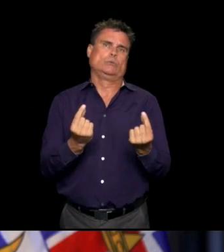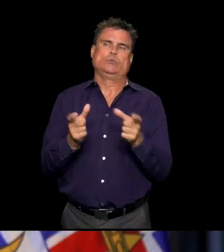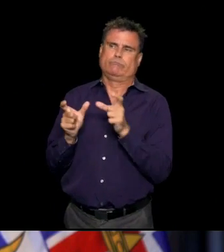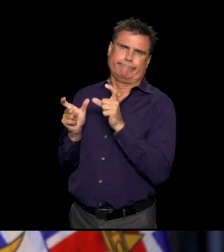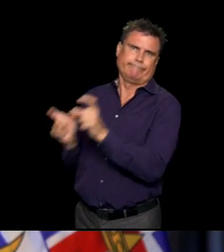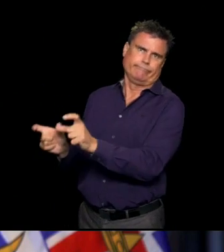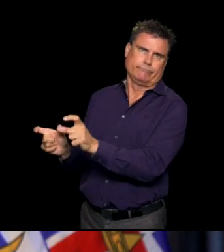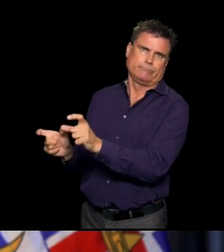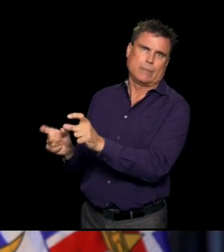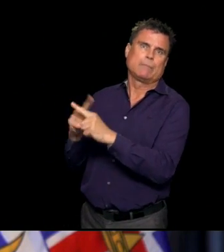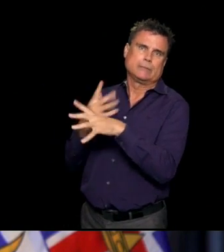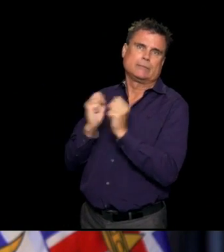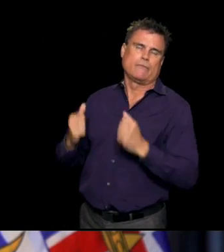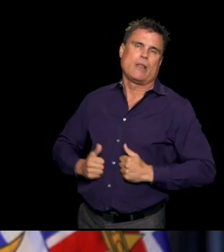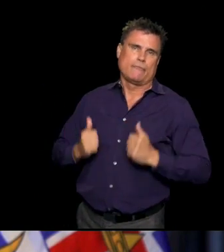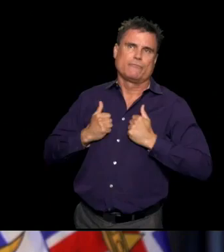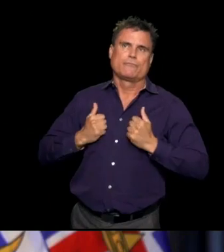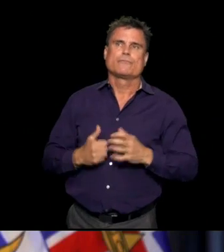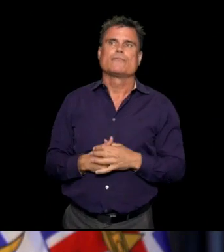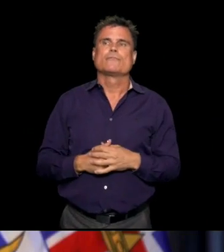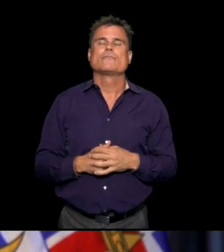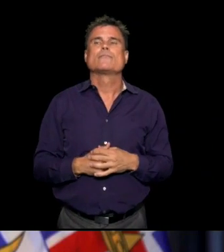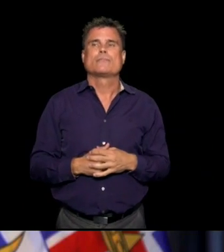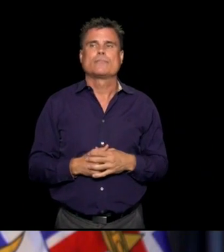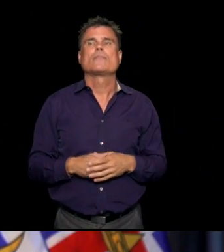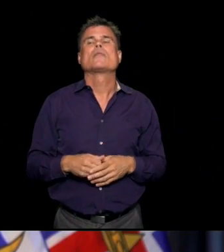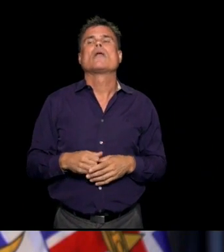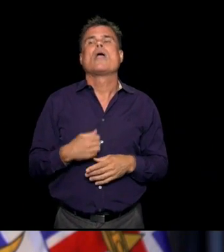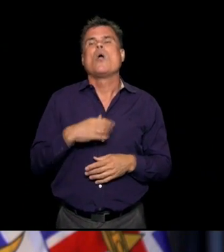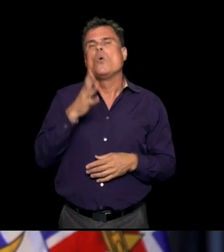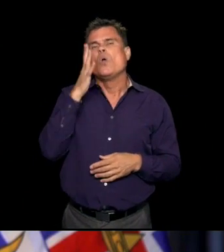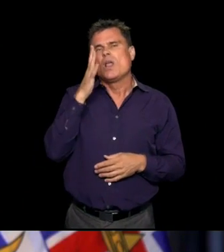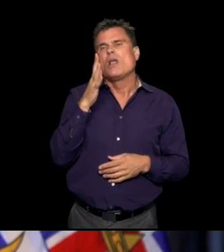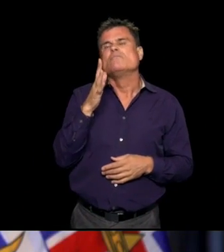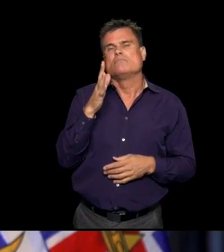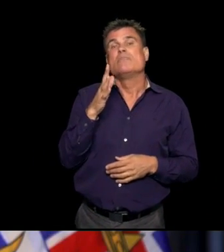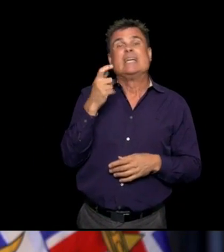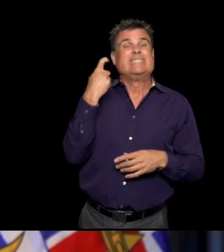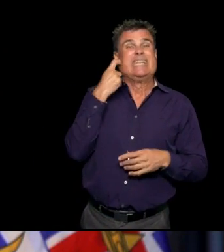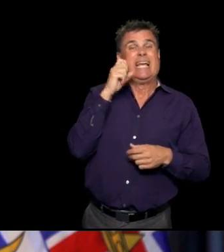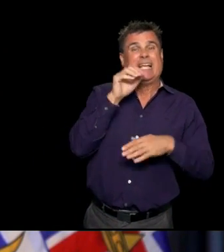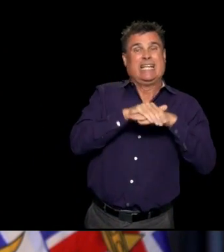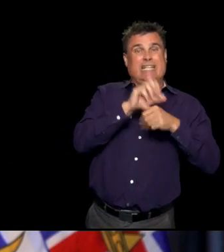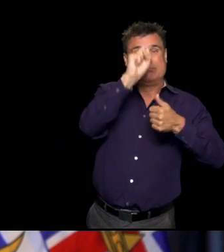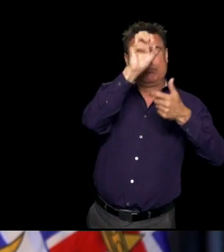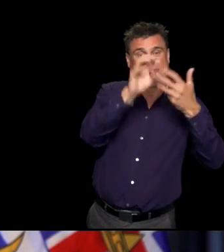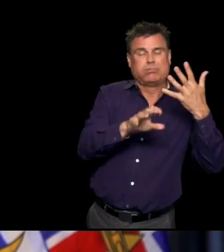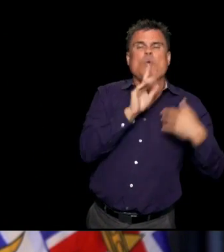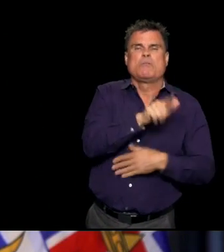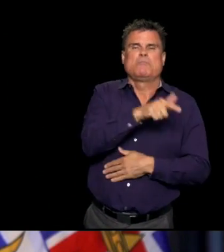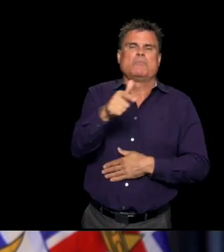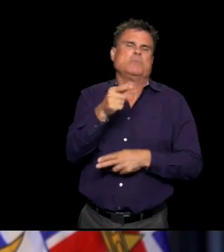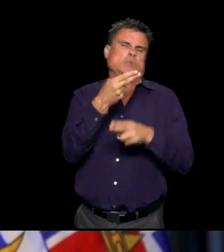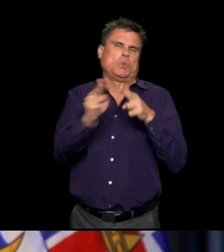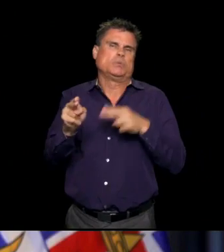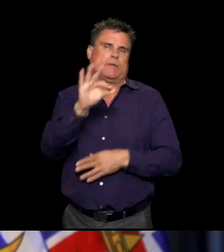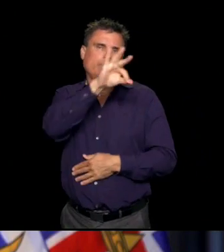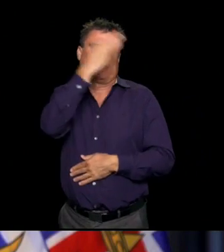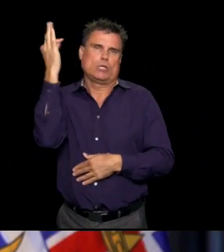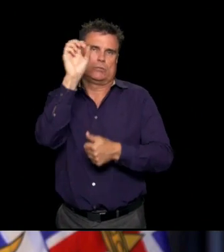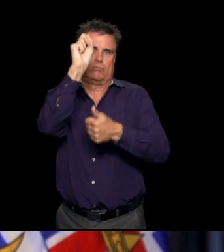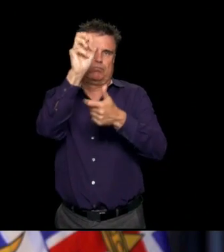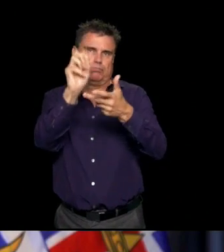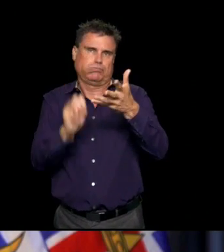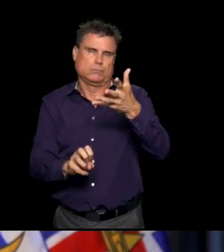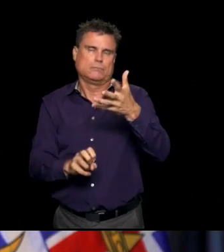remains our direct path to both. Just a few words in French to finish. Today, we announce